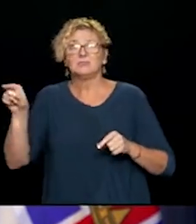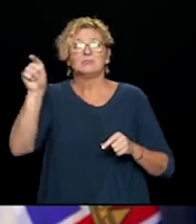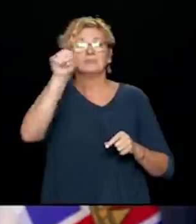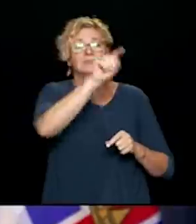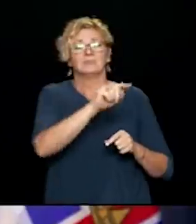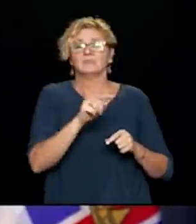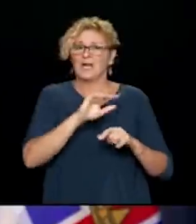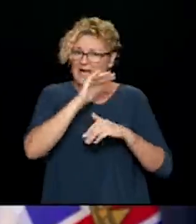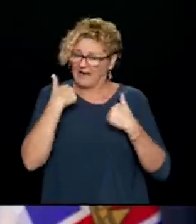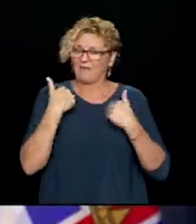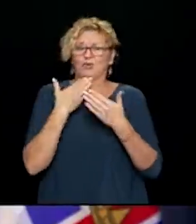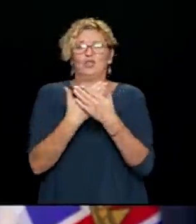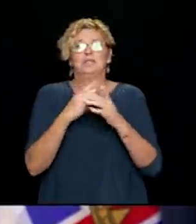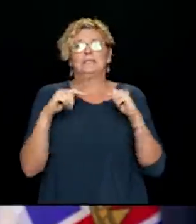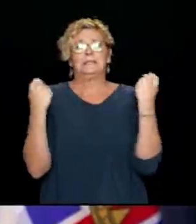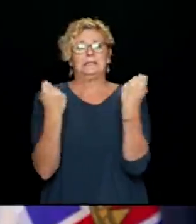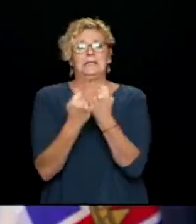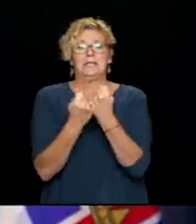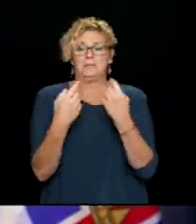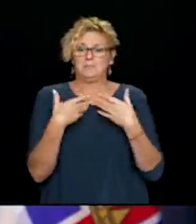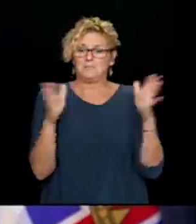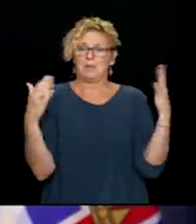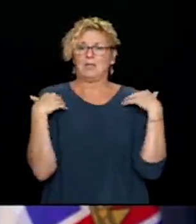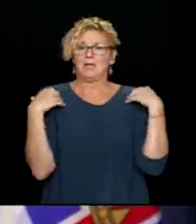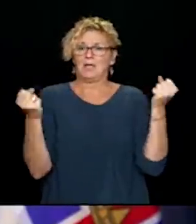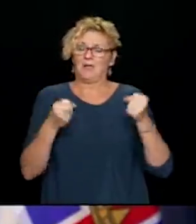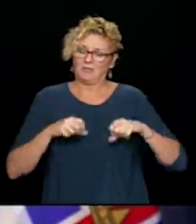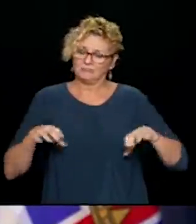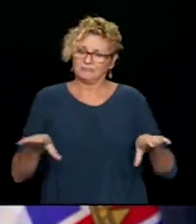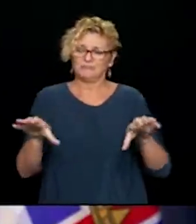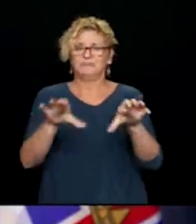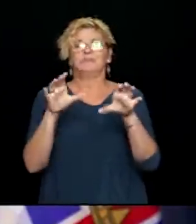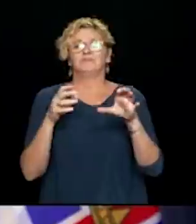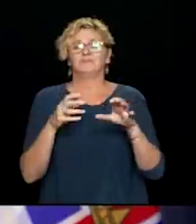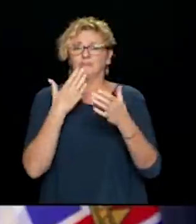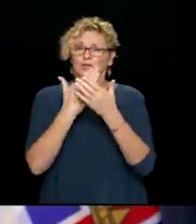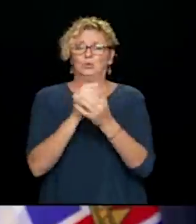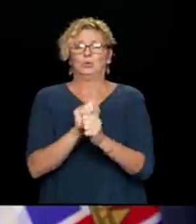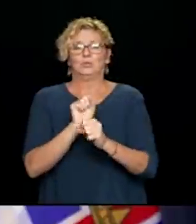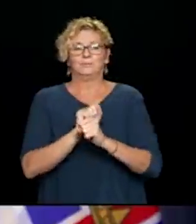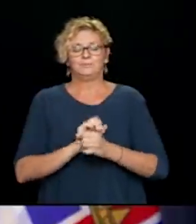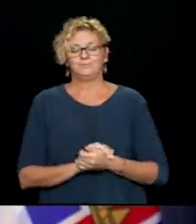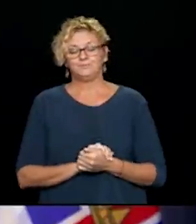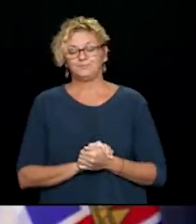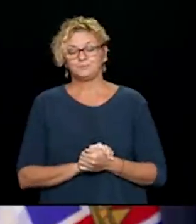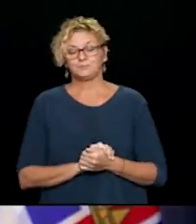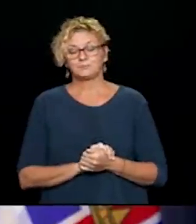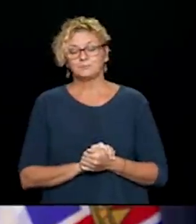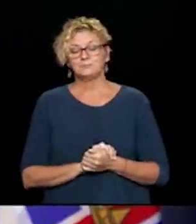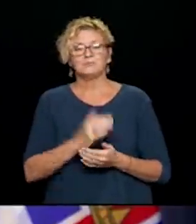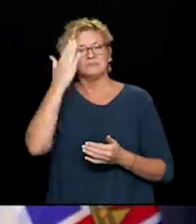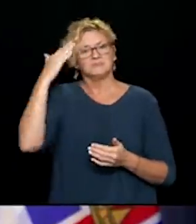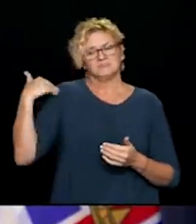Vancouver Island and interior of the North and the First Nations Health Authority in supporting people who are dealing with COVID-19